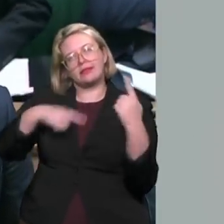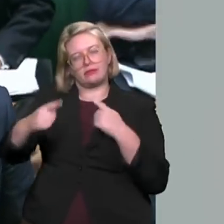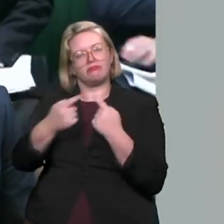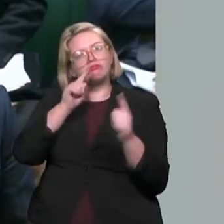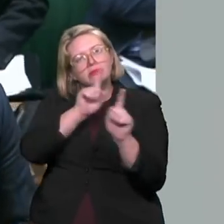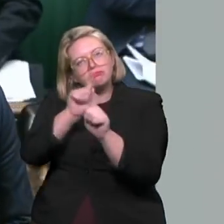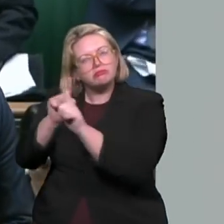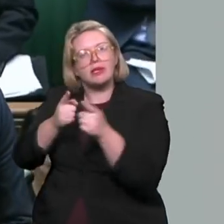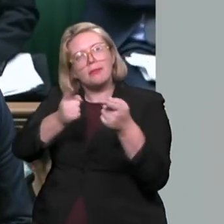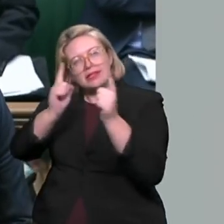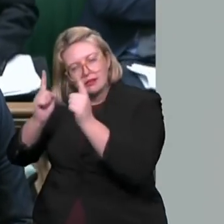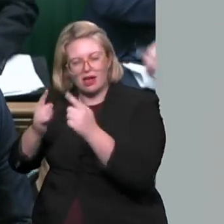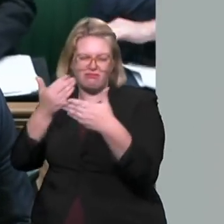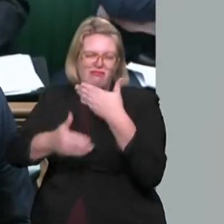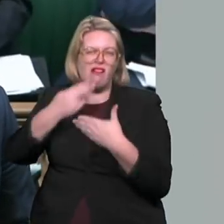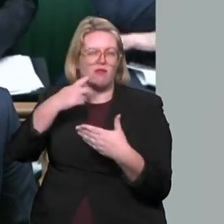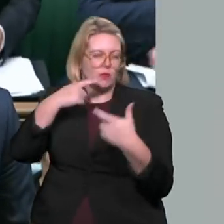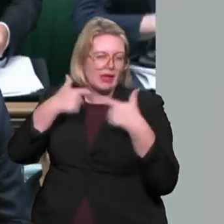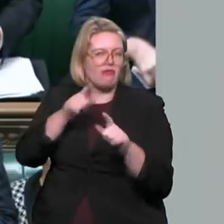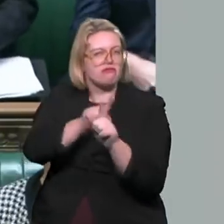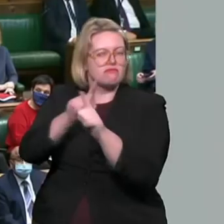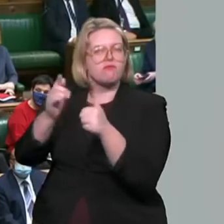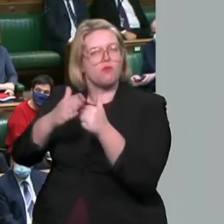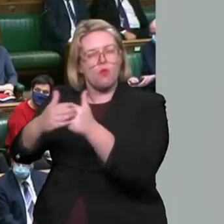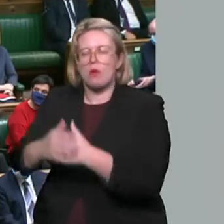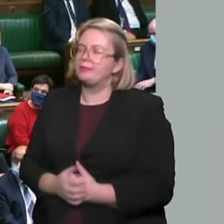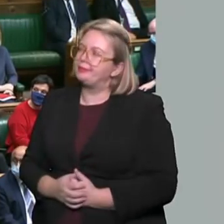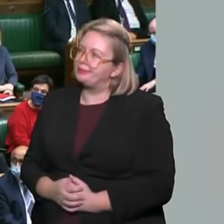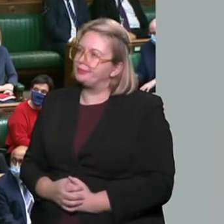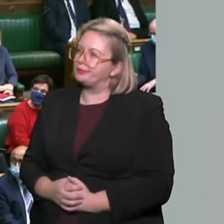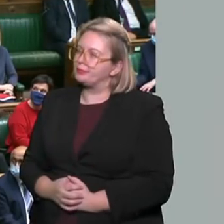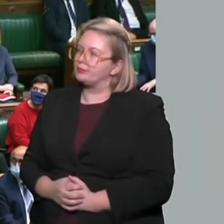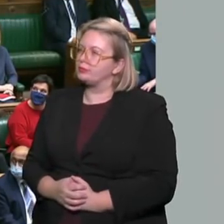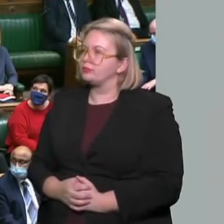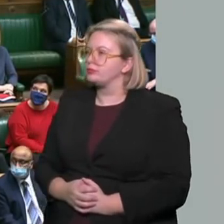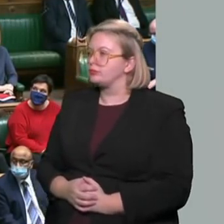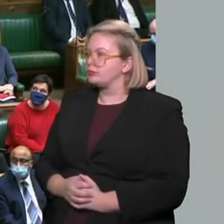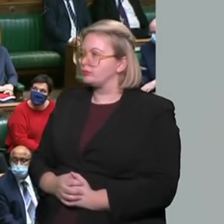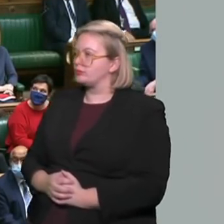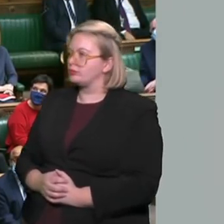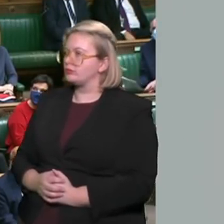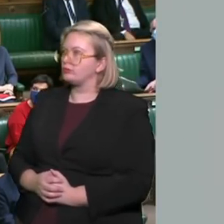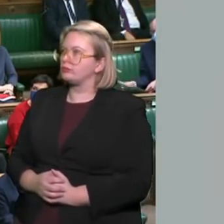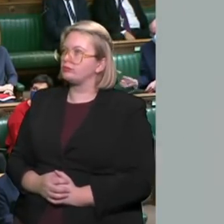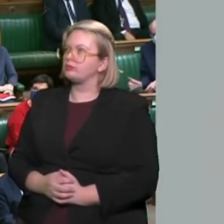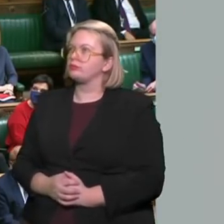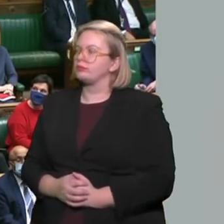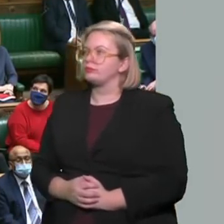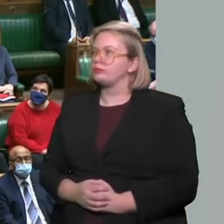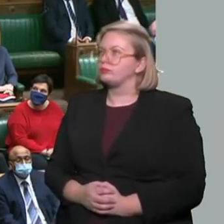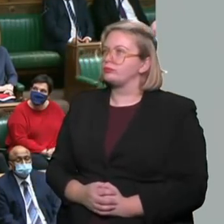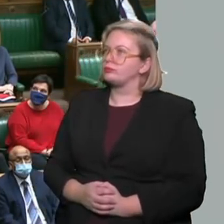duties in this House, I shall have further such meetings later today. Rachel Muskell David Amess and James